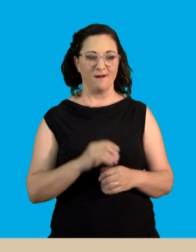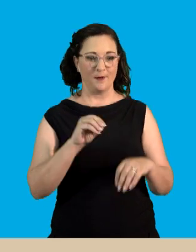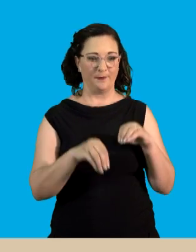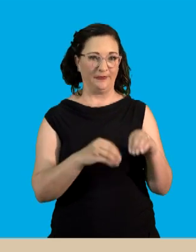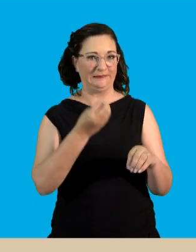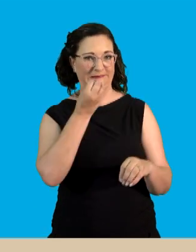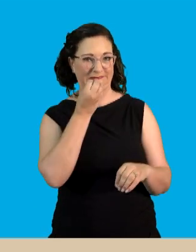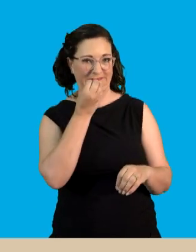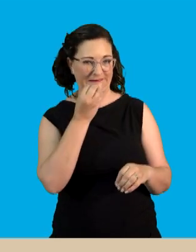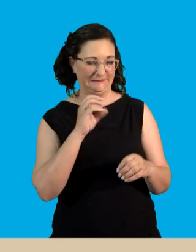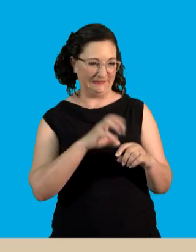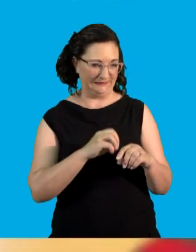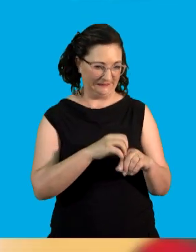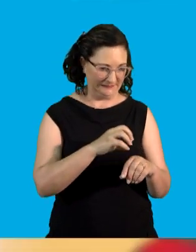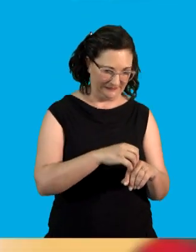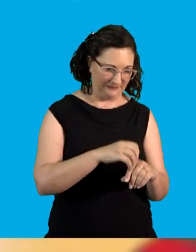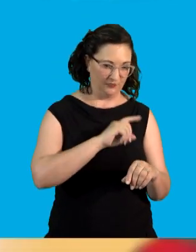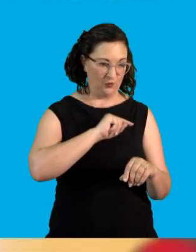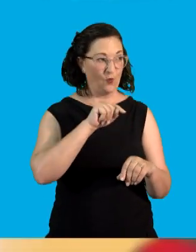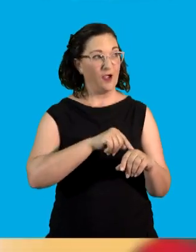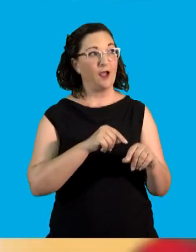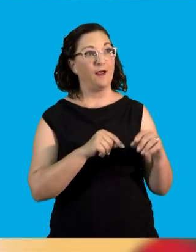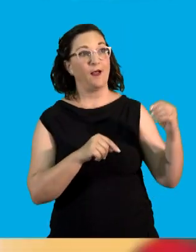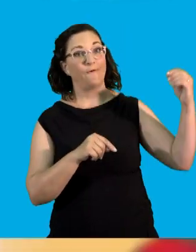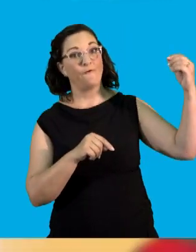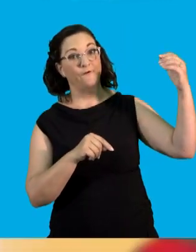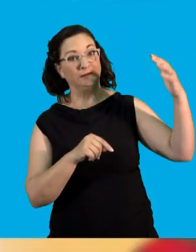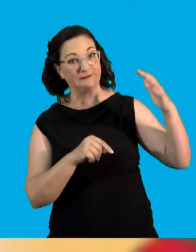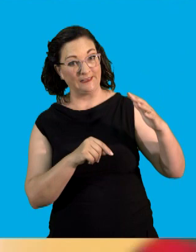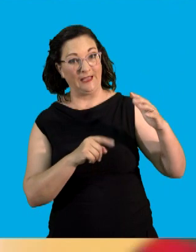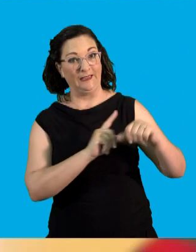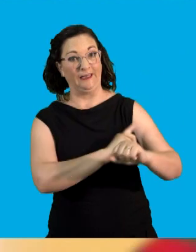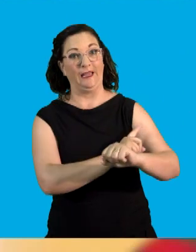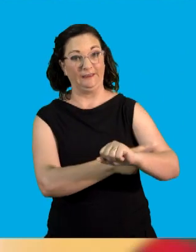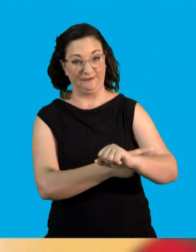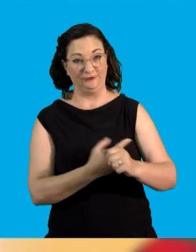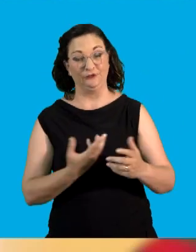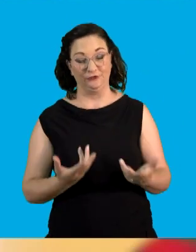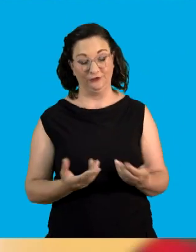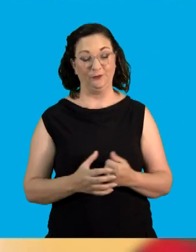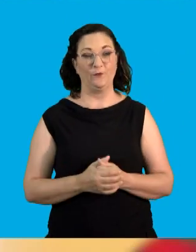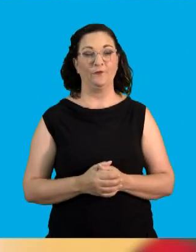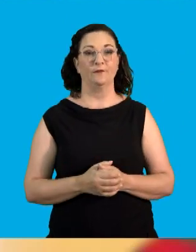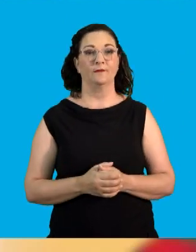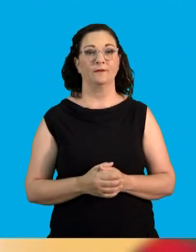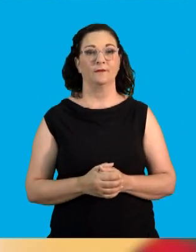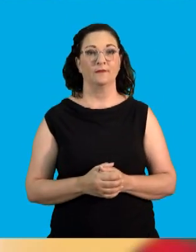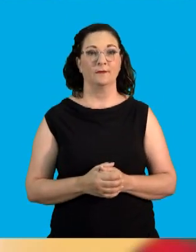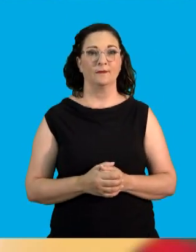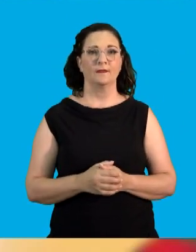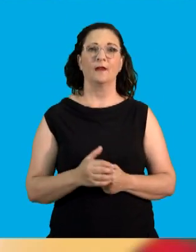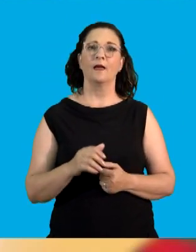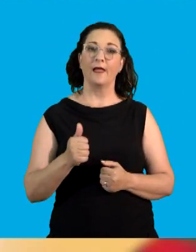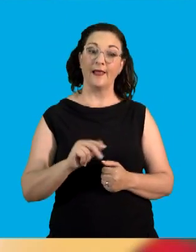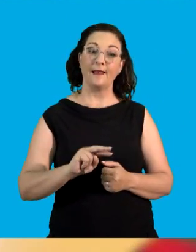plants that have their energy from the sun. They also get, they use their energy by